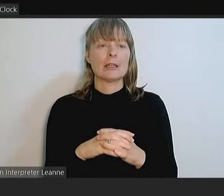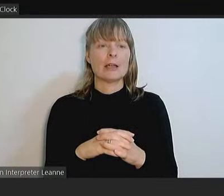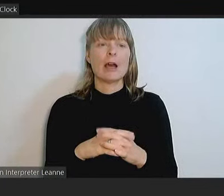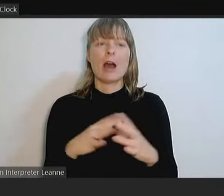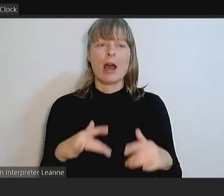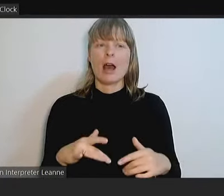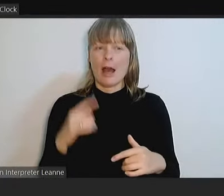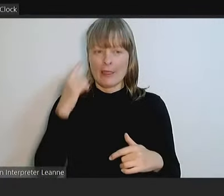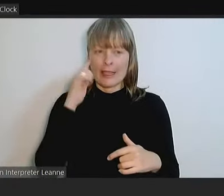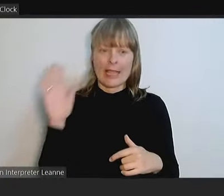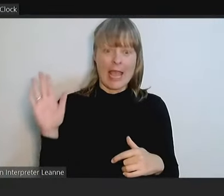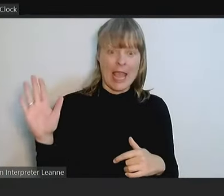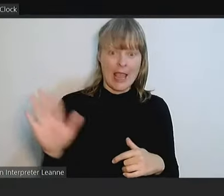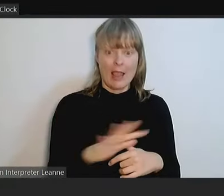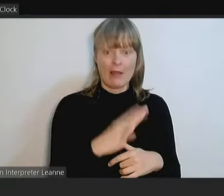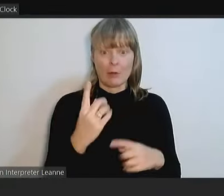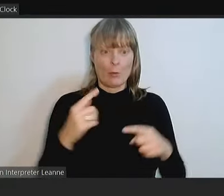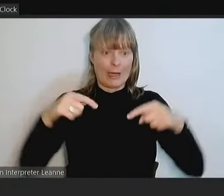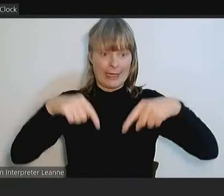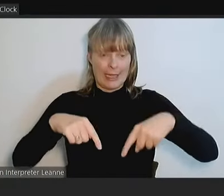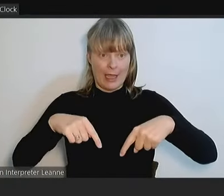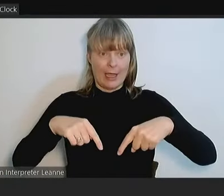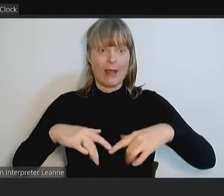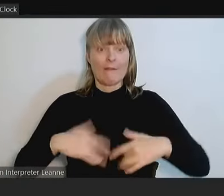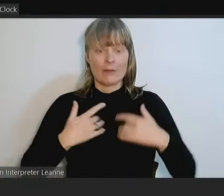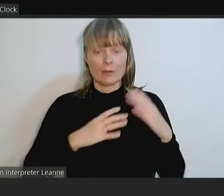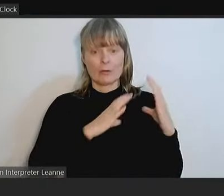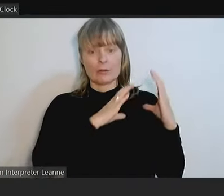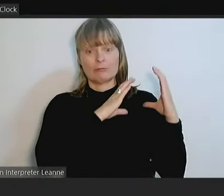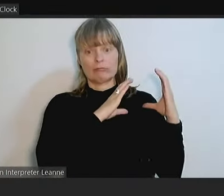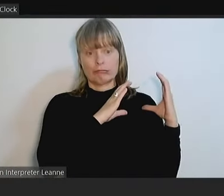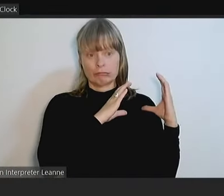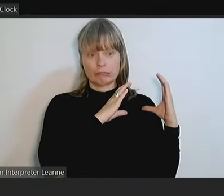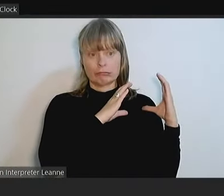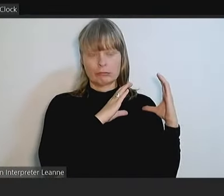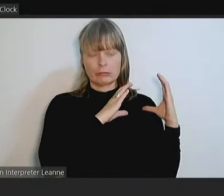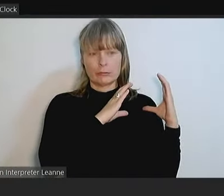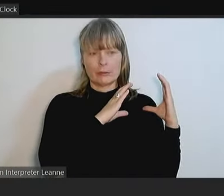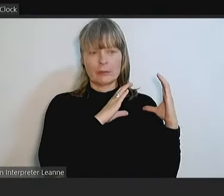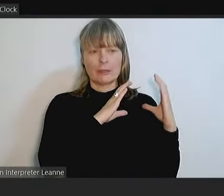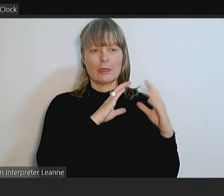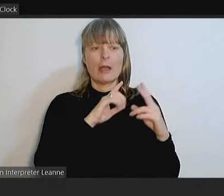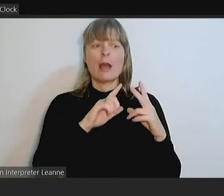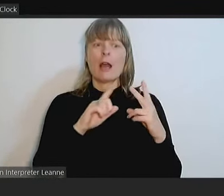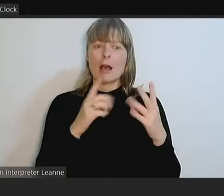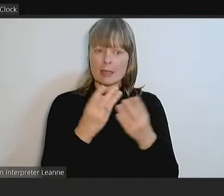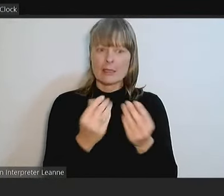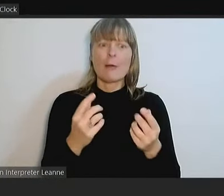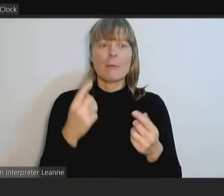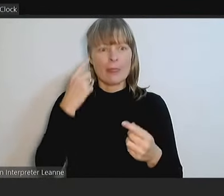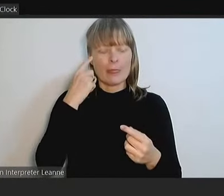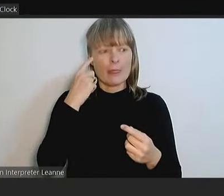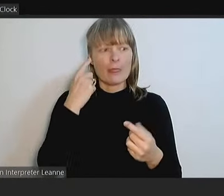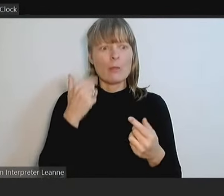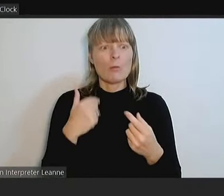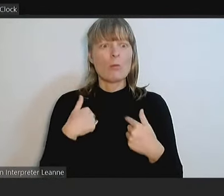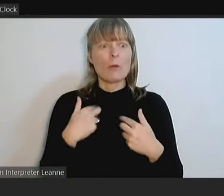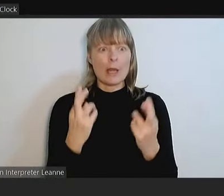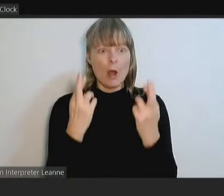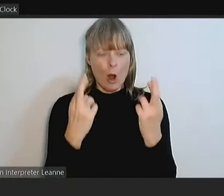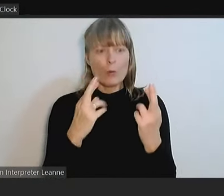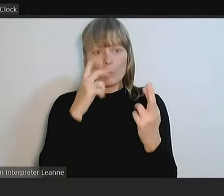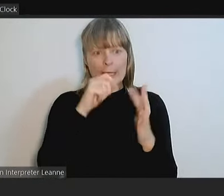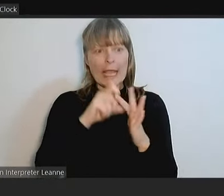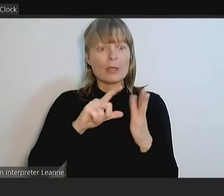responsibility and some regret at some of the things that we had hoped to be able to deliver for the community that we're not